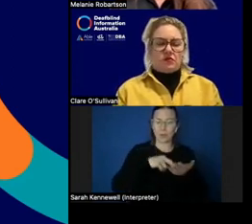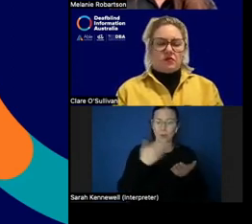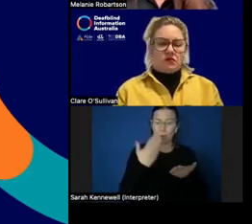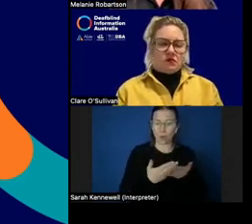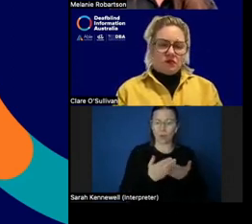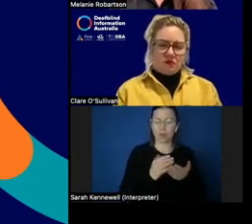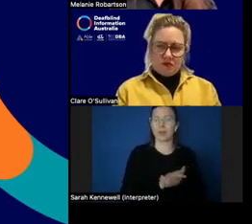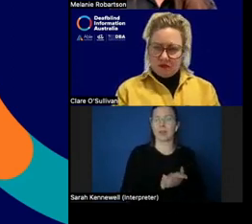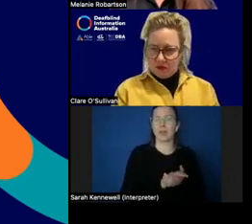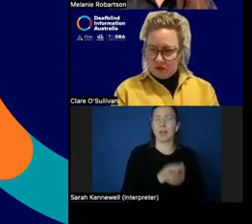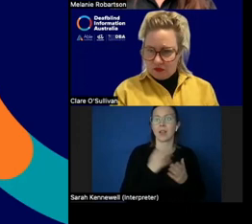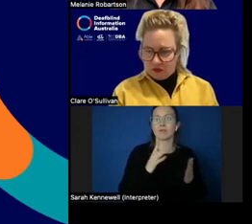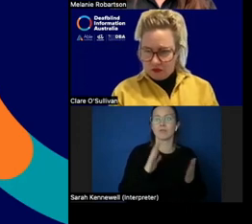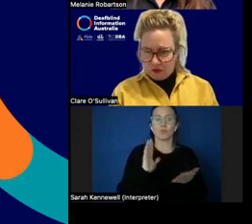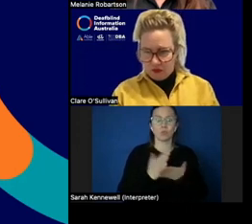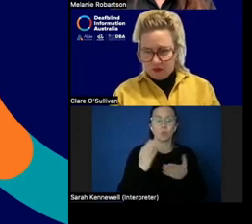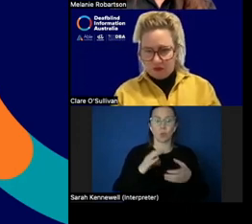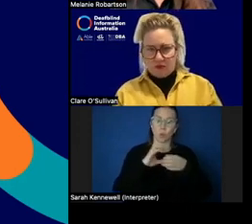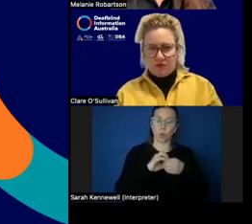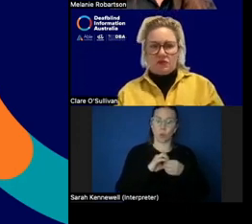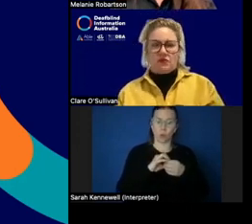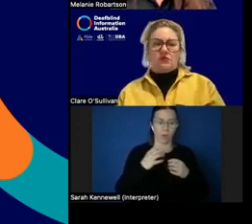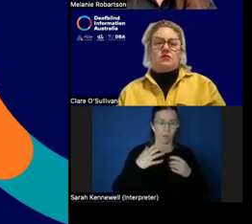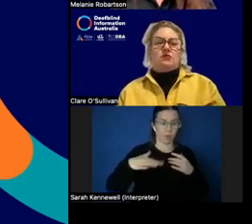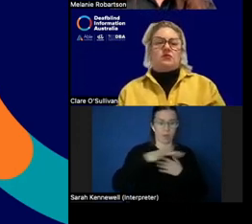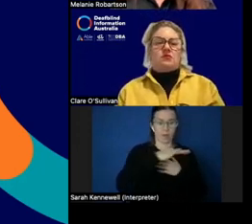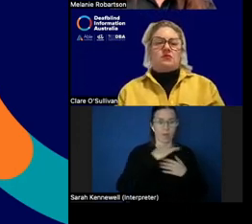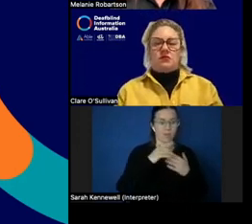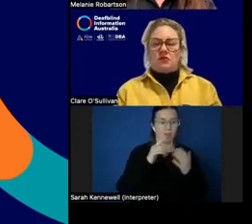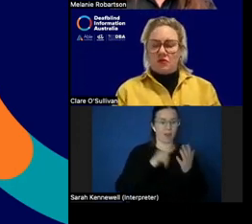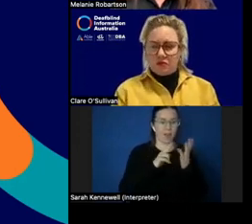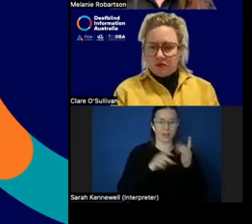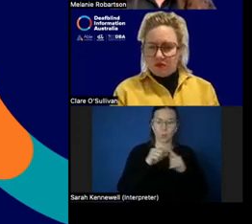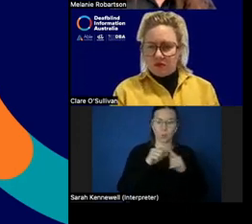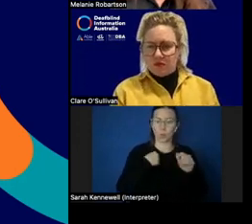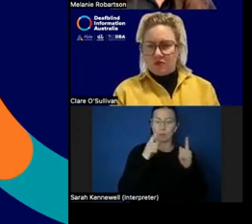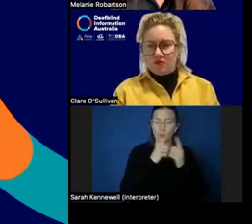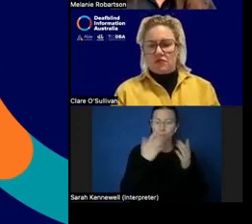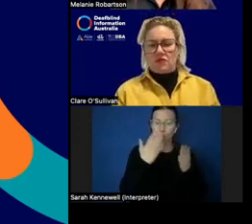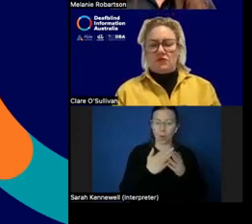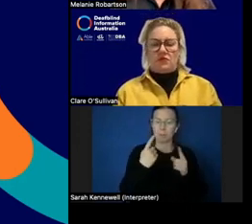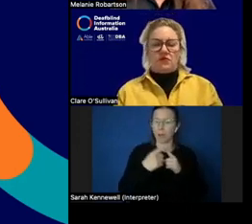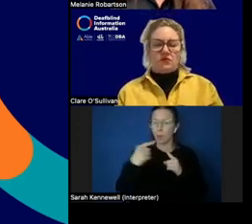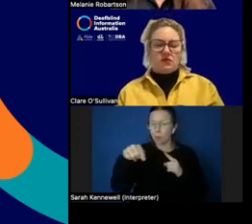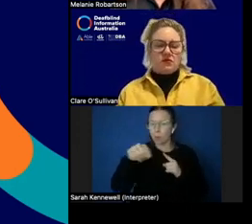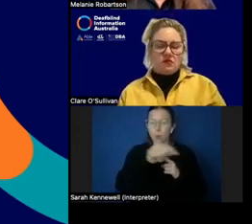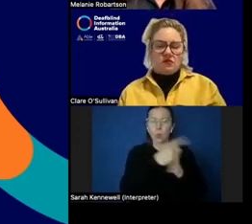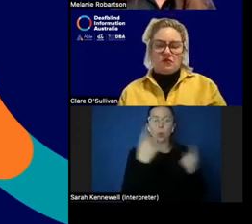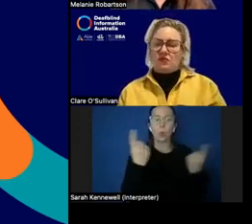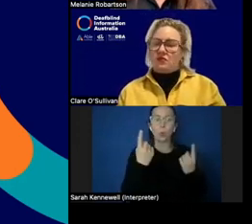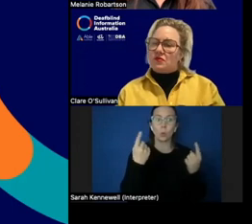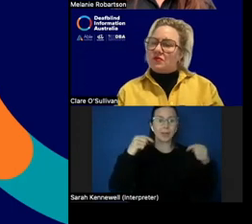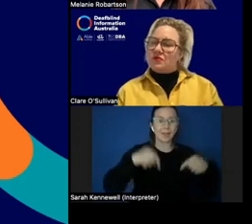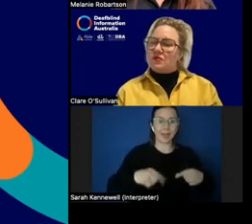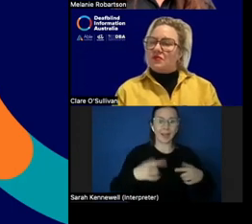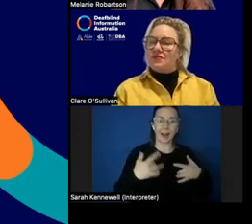on which our panel and our audience are living, working and learning.